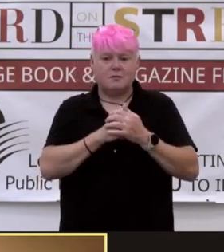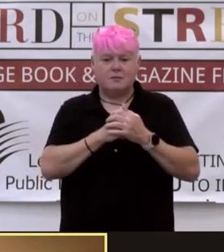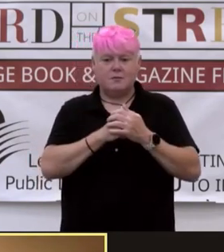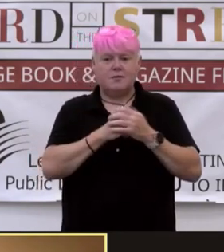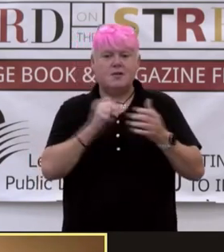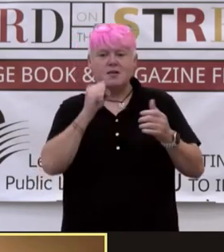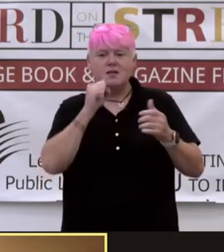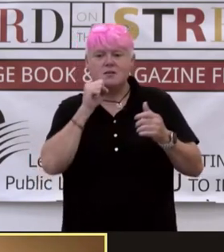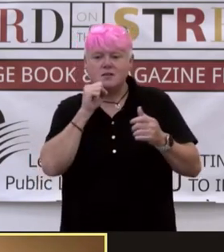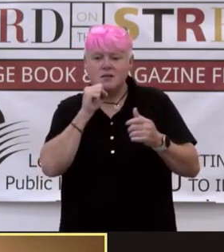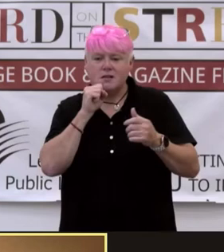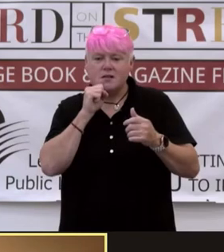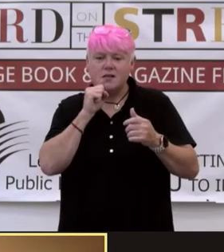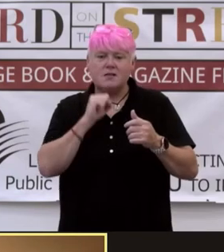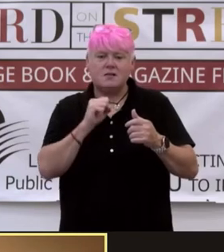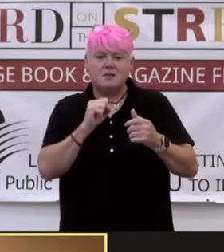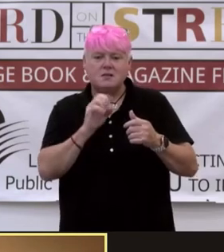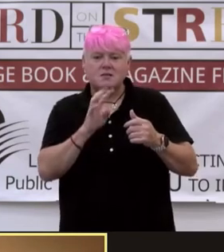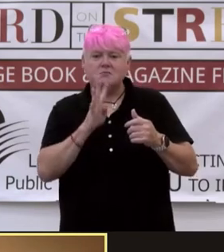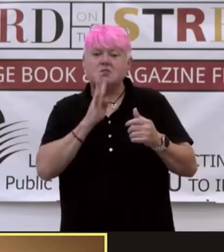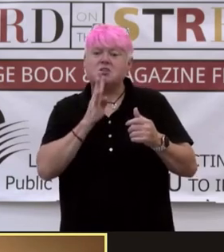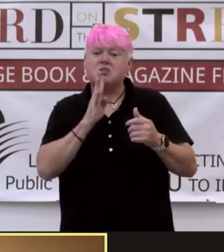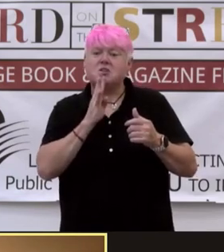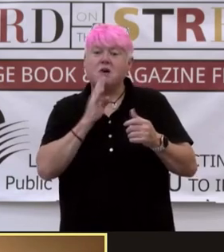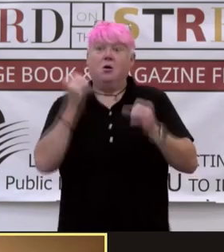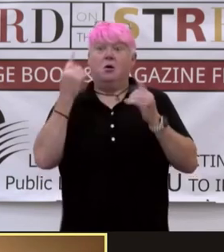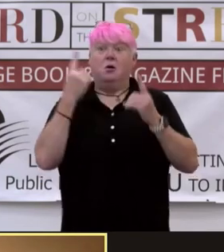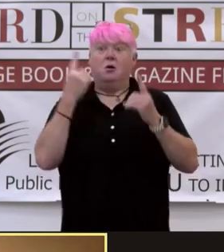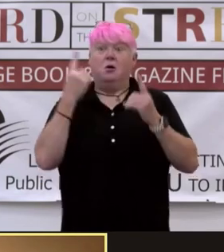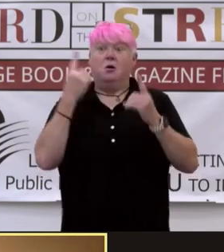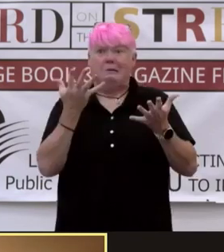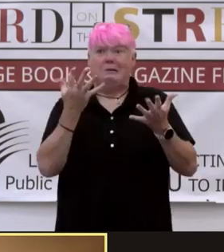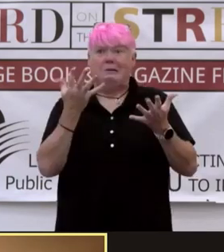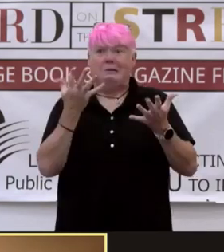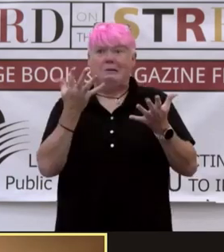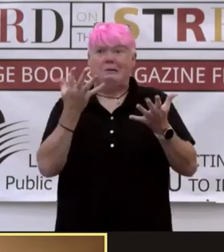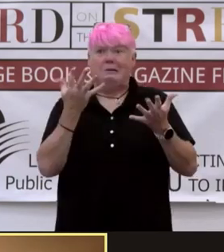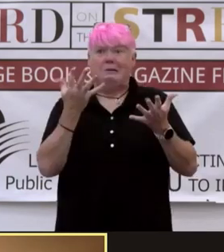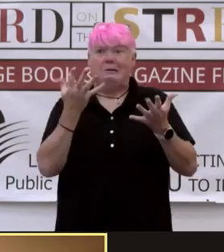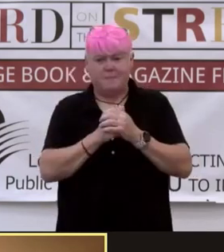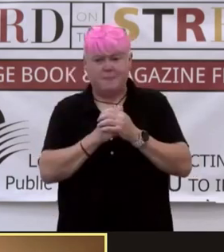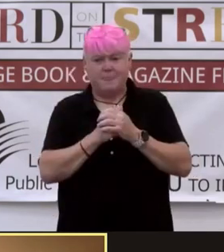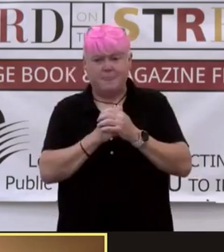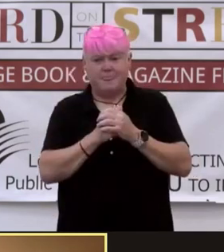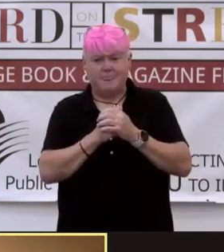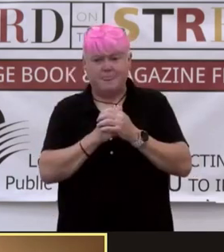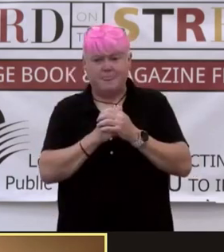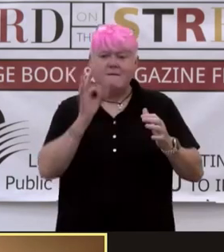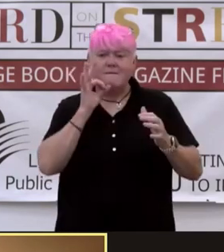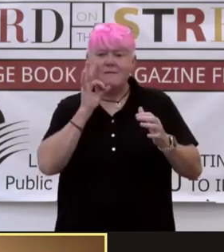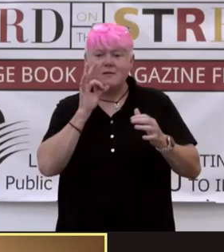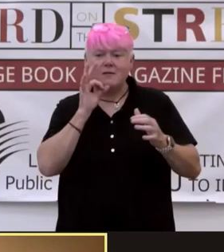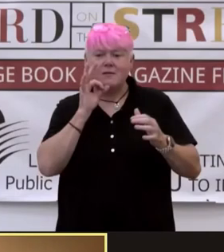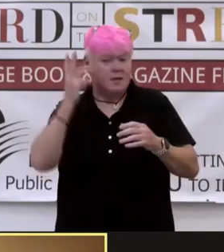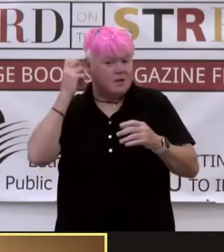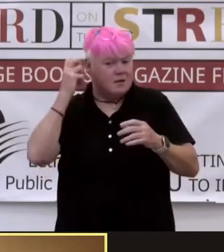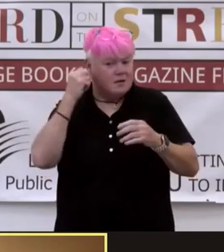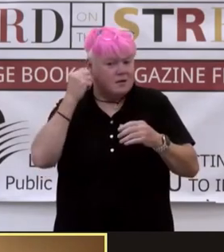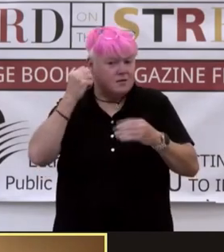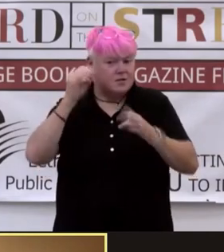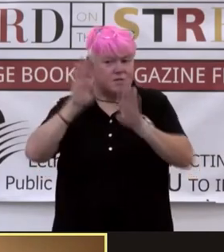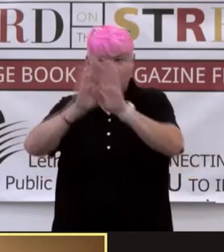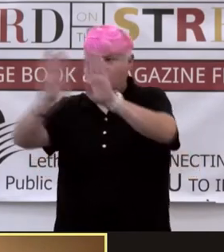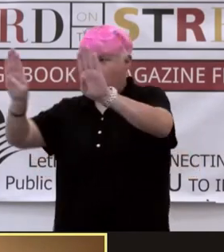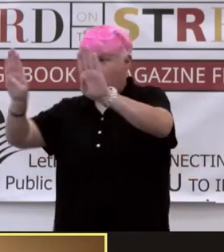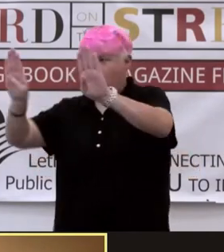unaware of speaking out until her exclamation splinters the sides. Fatima Ghazala whirls around. Upon seeing the Rajkumar